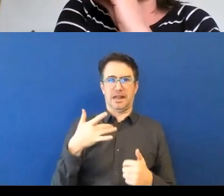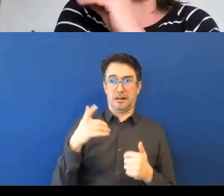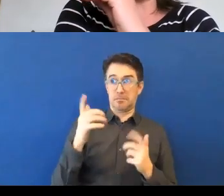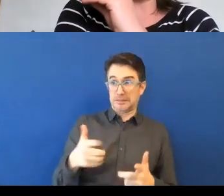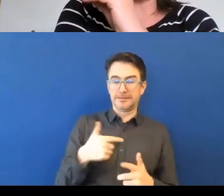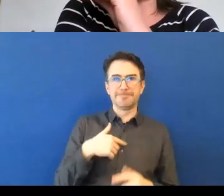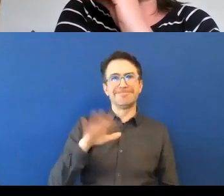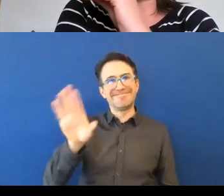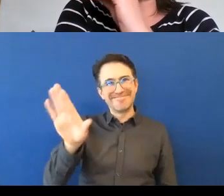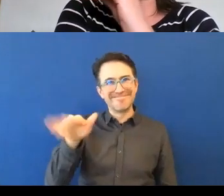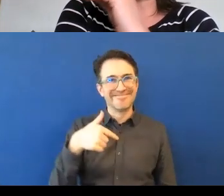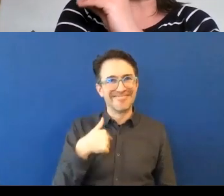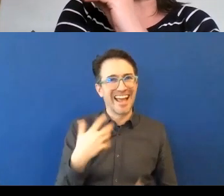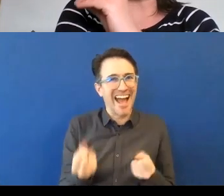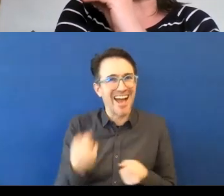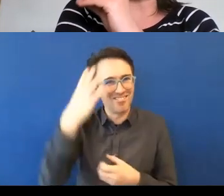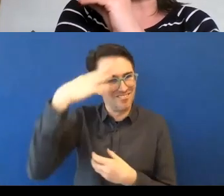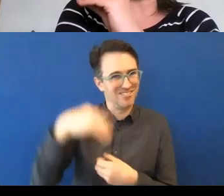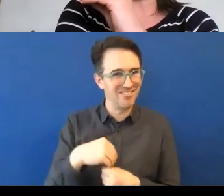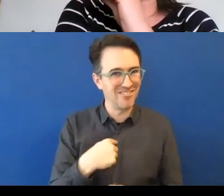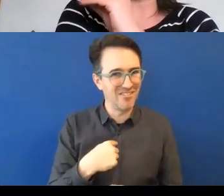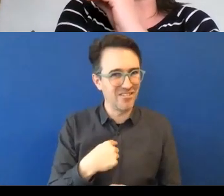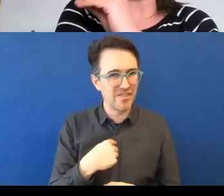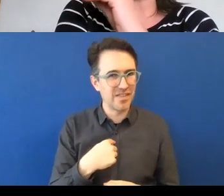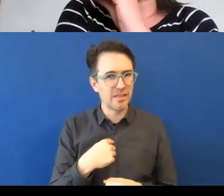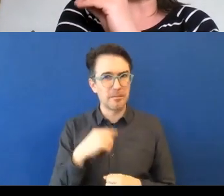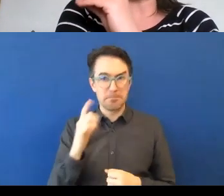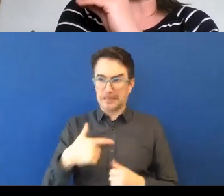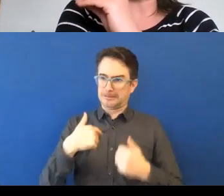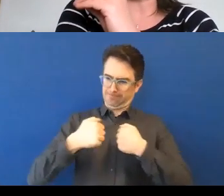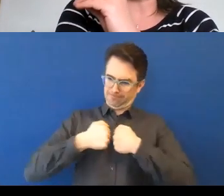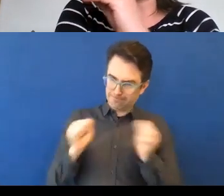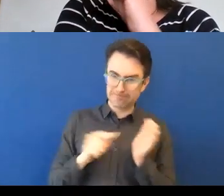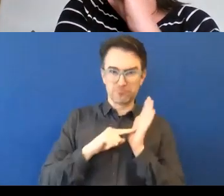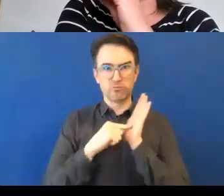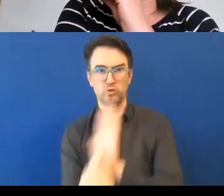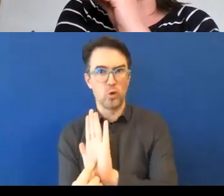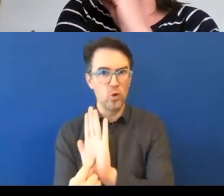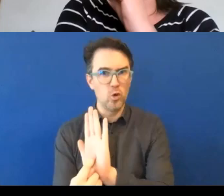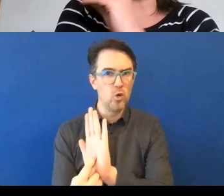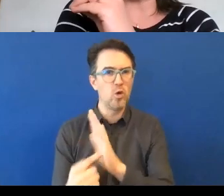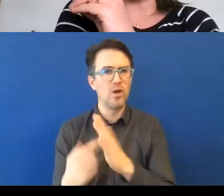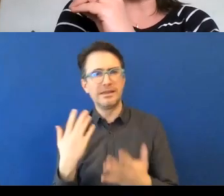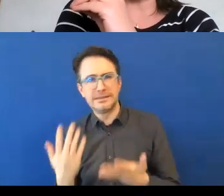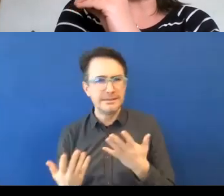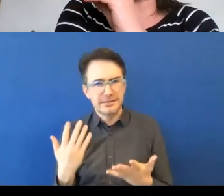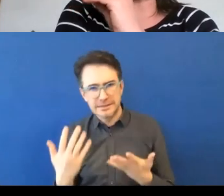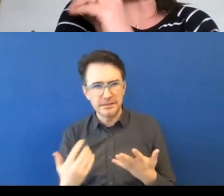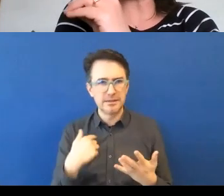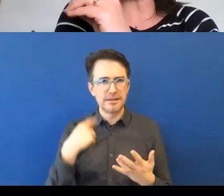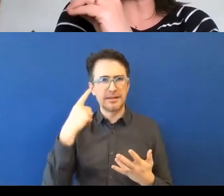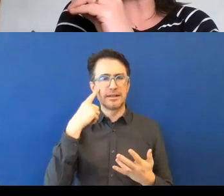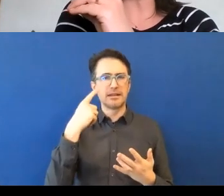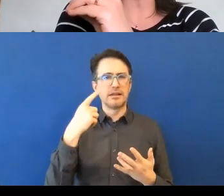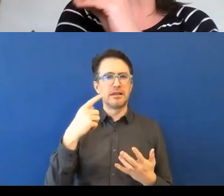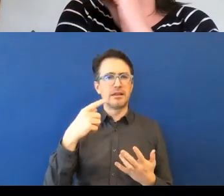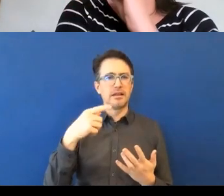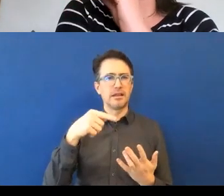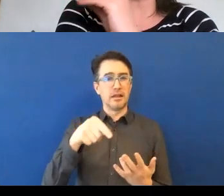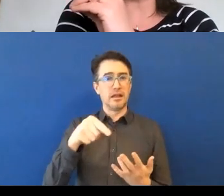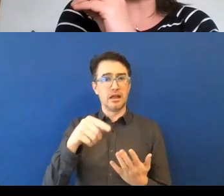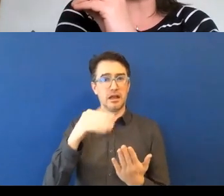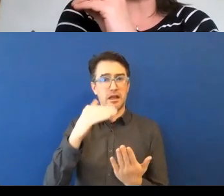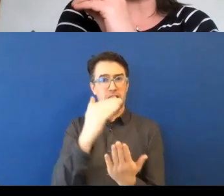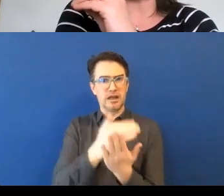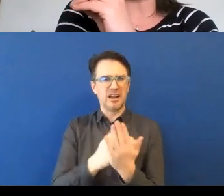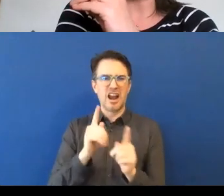And I think that puts individuals in those programs in a bit of an odd position with regard to ongoing promotion opportunities,